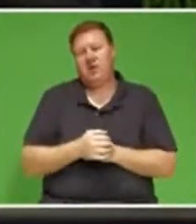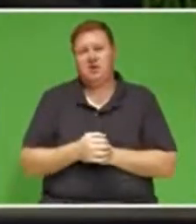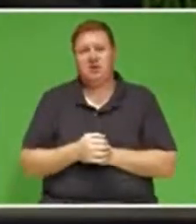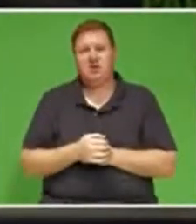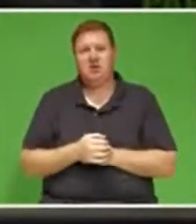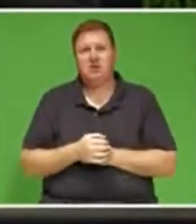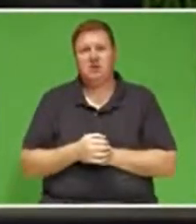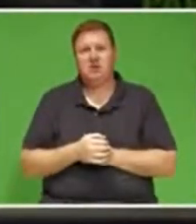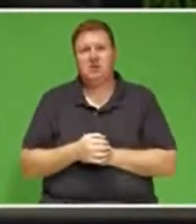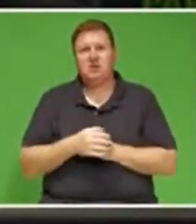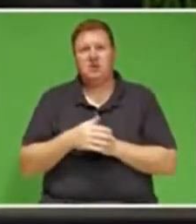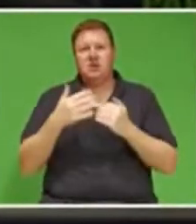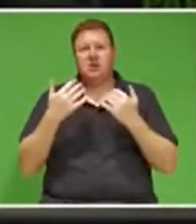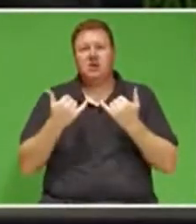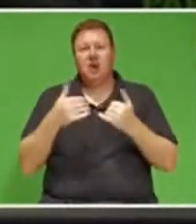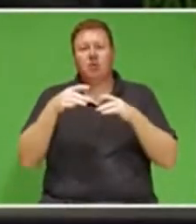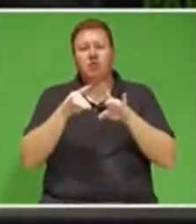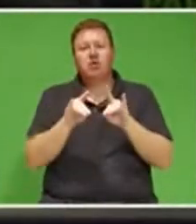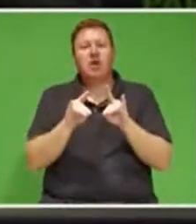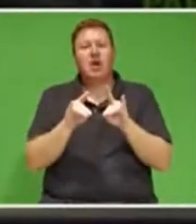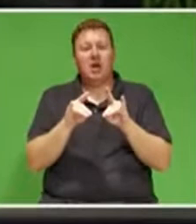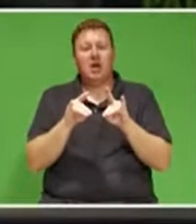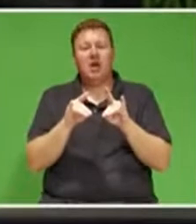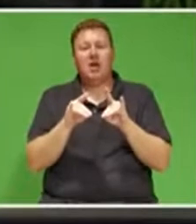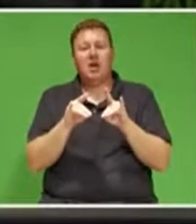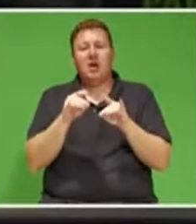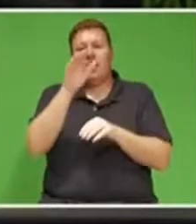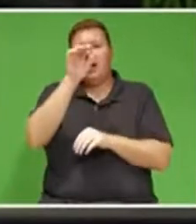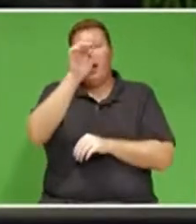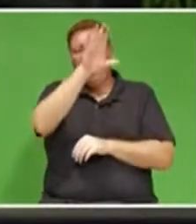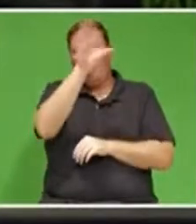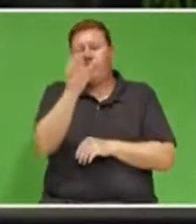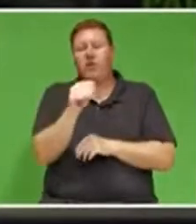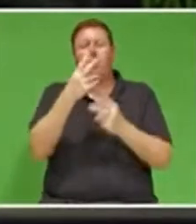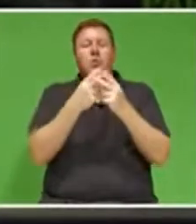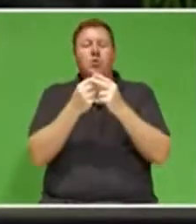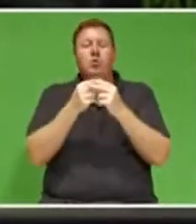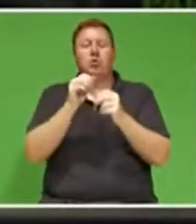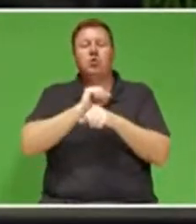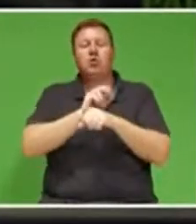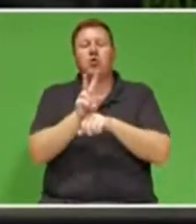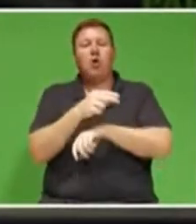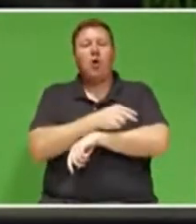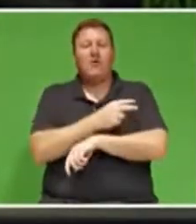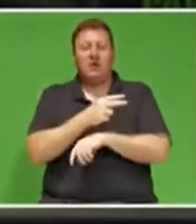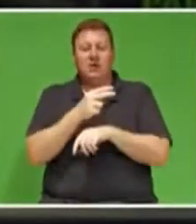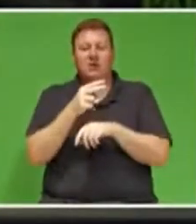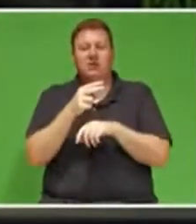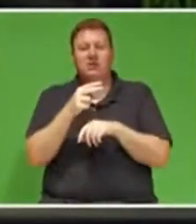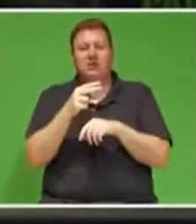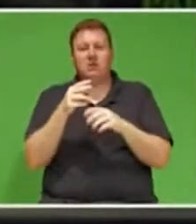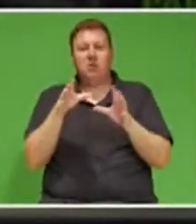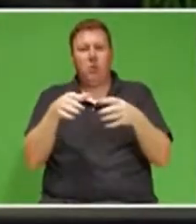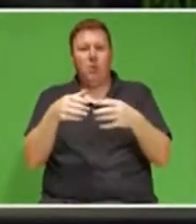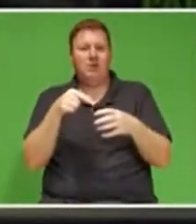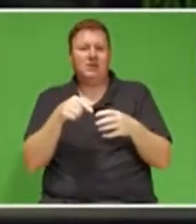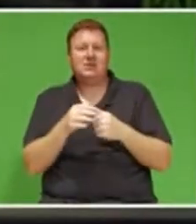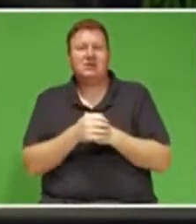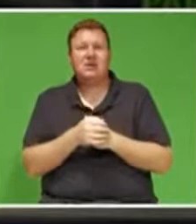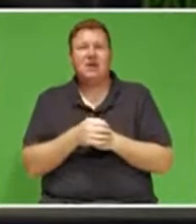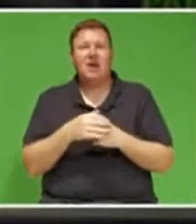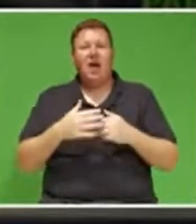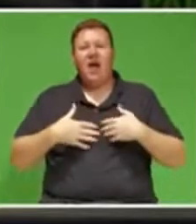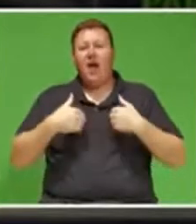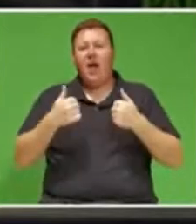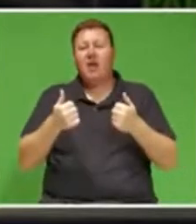-19 Commission, we continue to lead the continent on health security matters as a